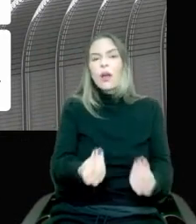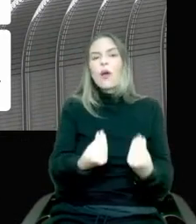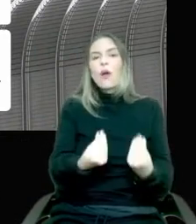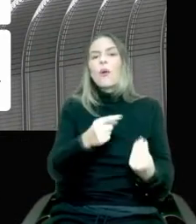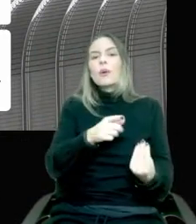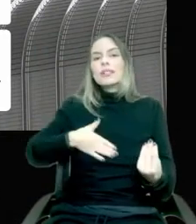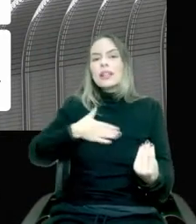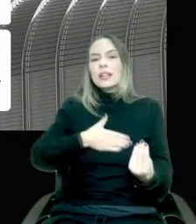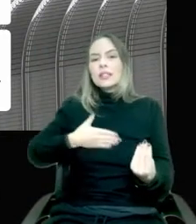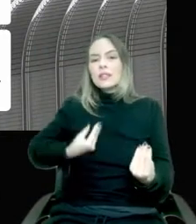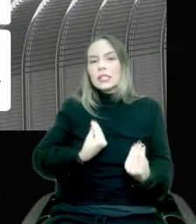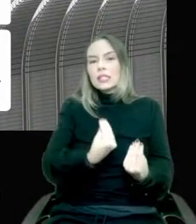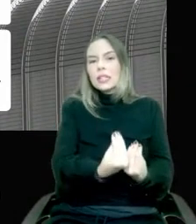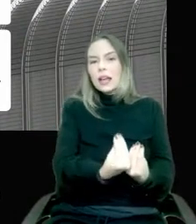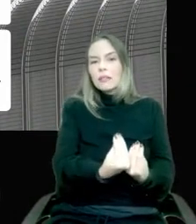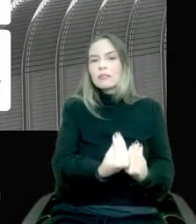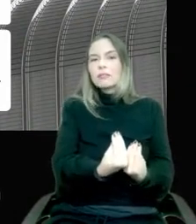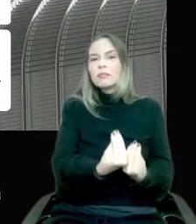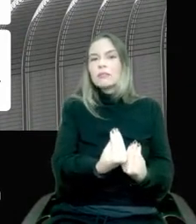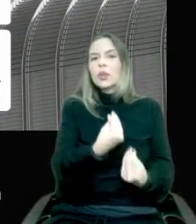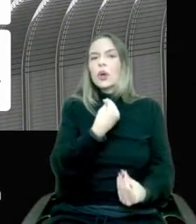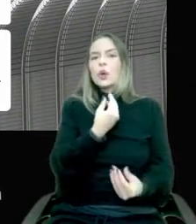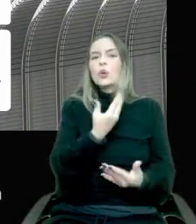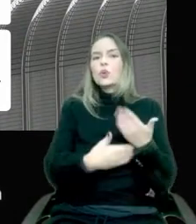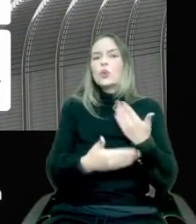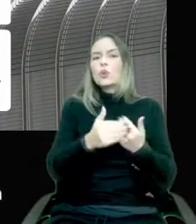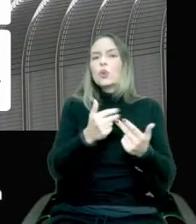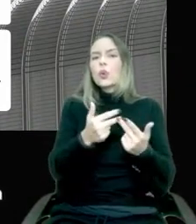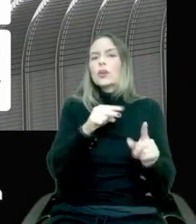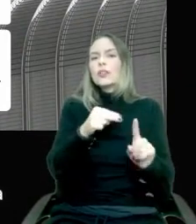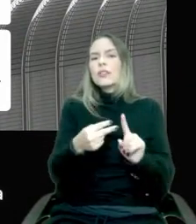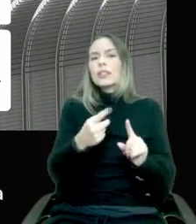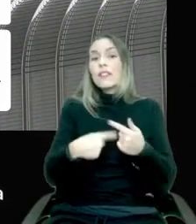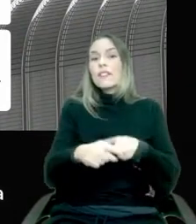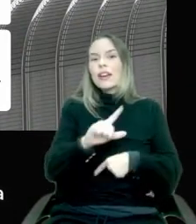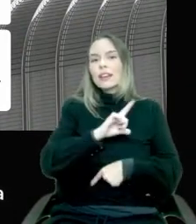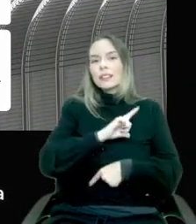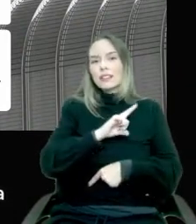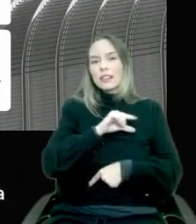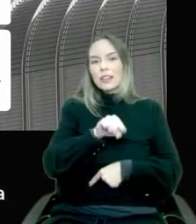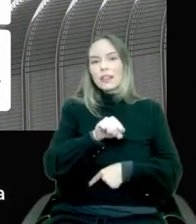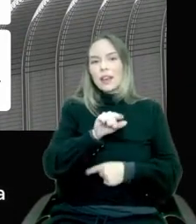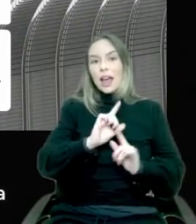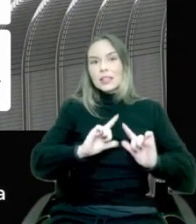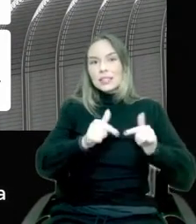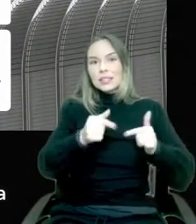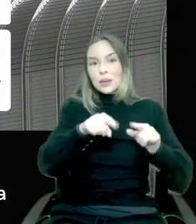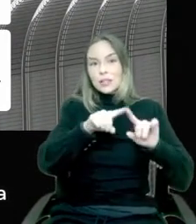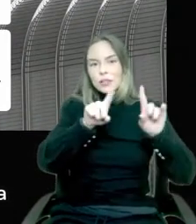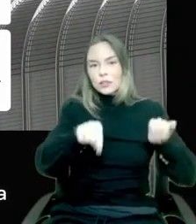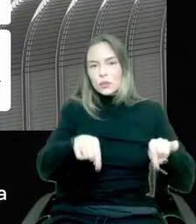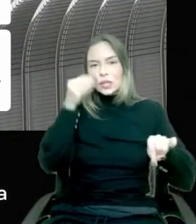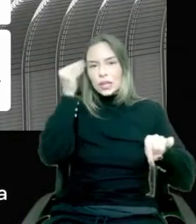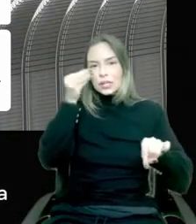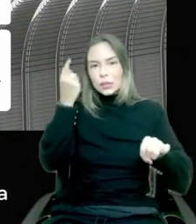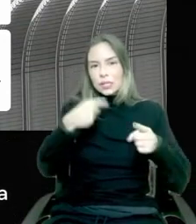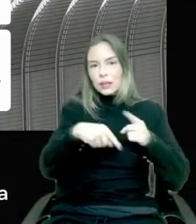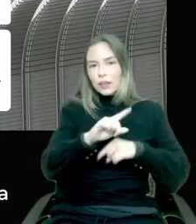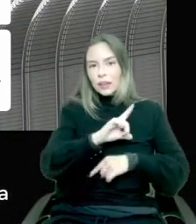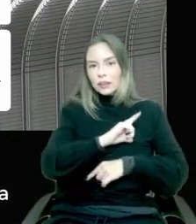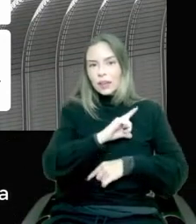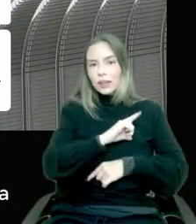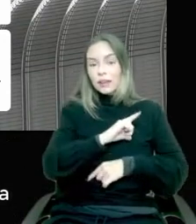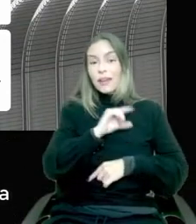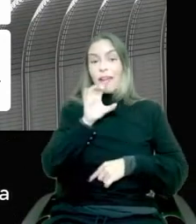All this thing, think of the vision of where you're going to be. How the interaction of that employee experience is going to go. And that's where you